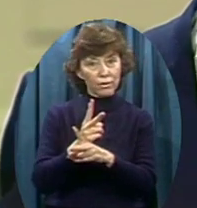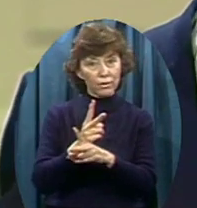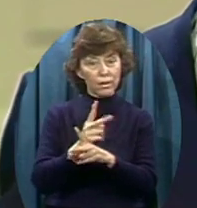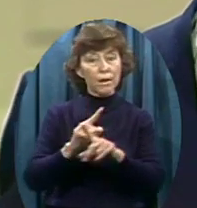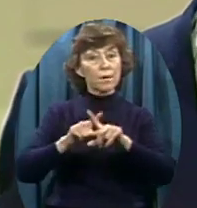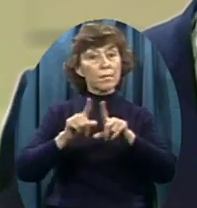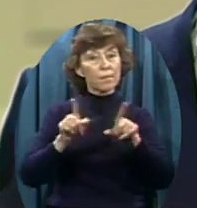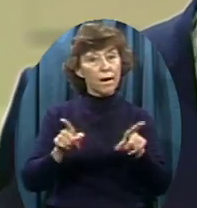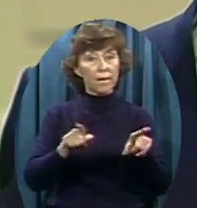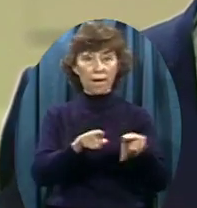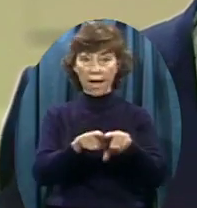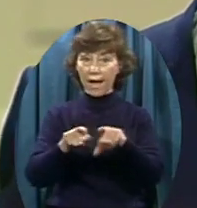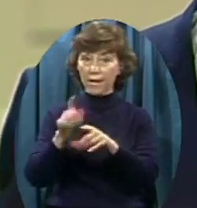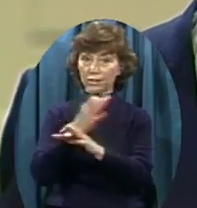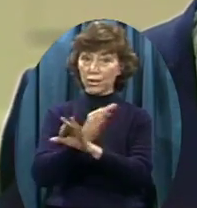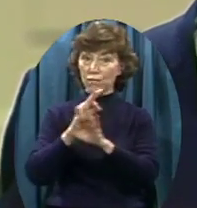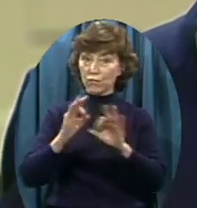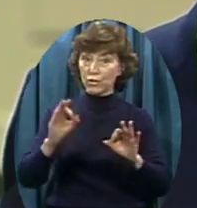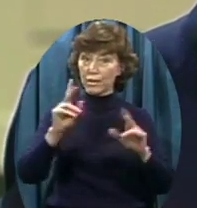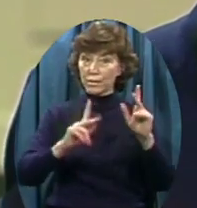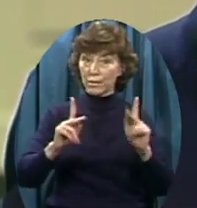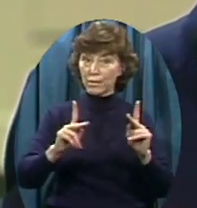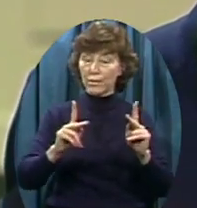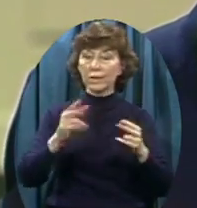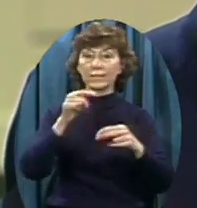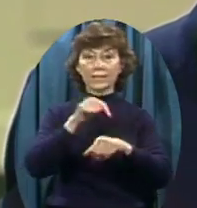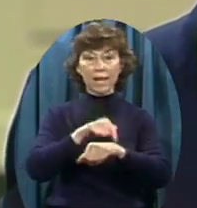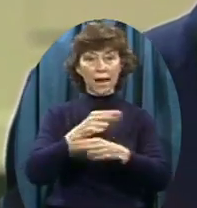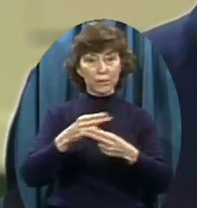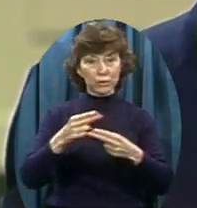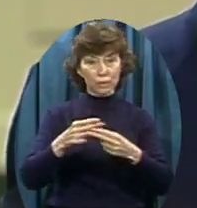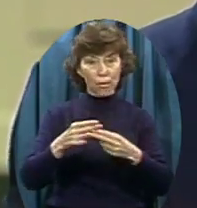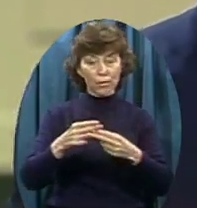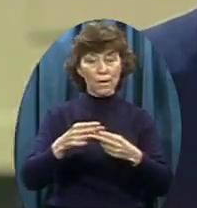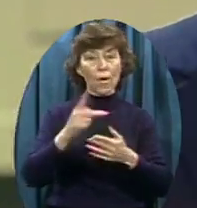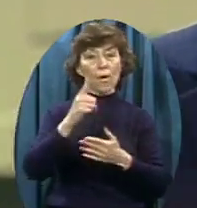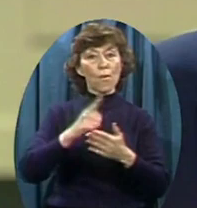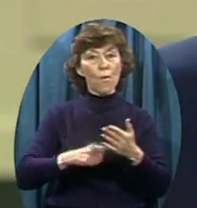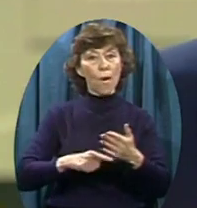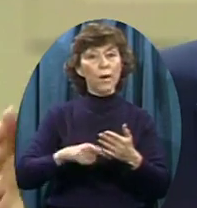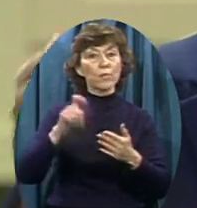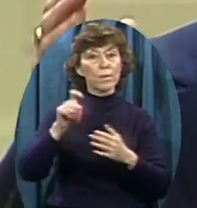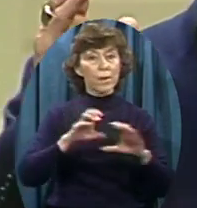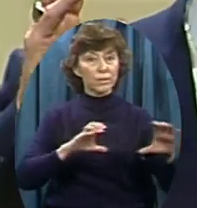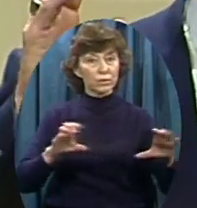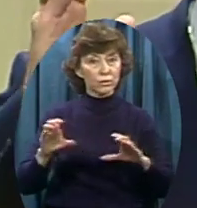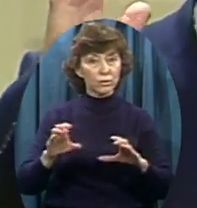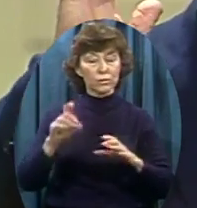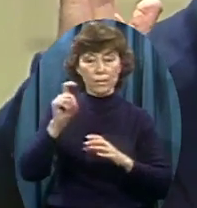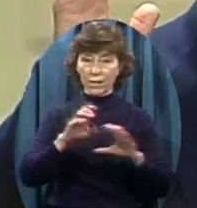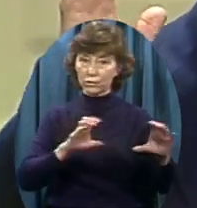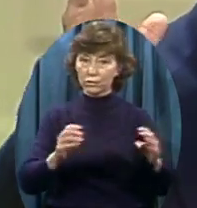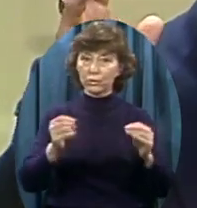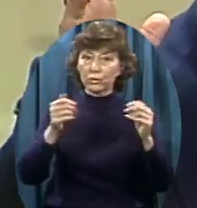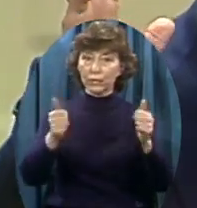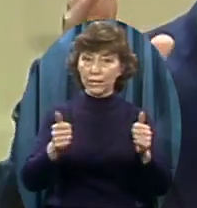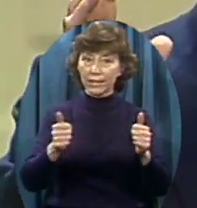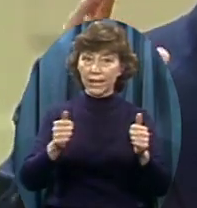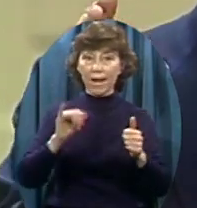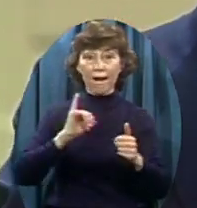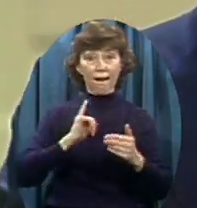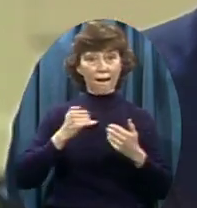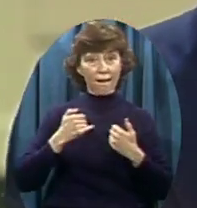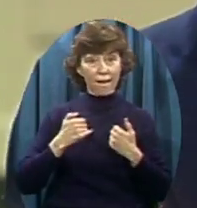is short What we do We must do quickly I have a commission You have a commission From the Lord To give the gospel to every person